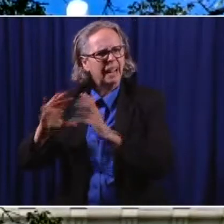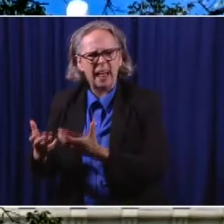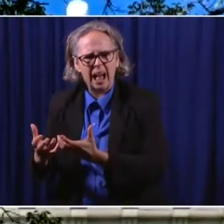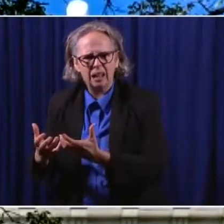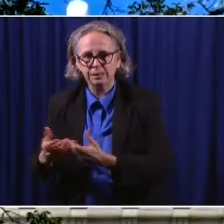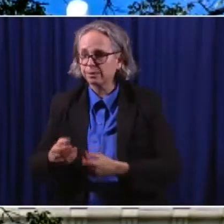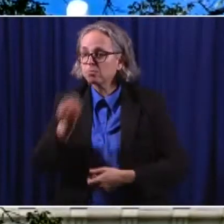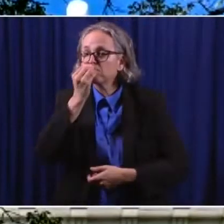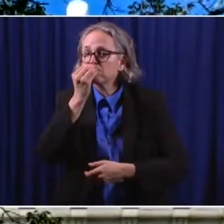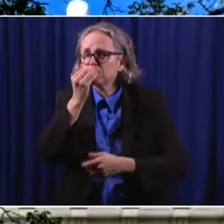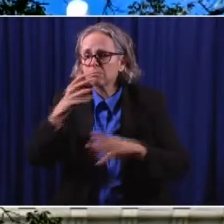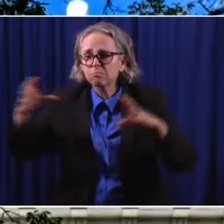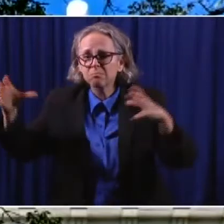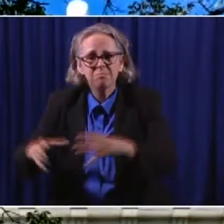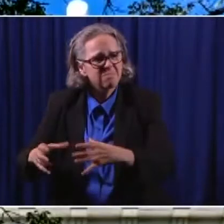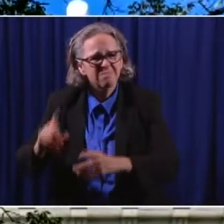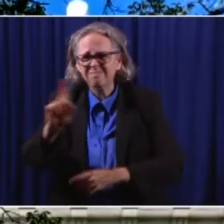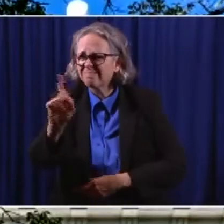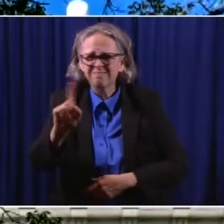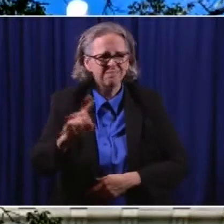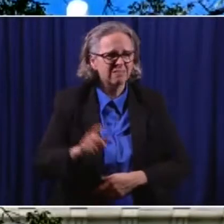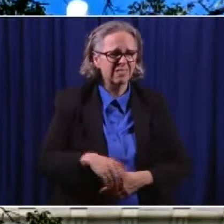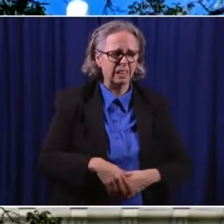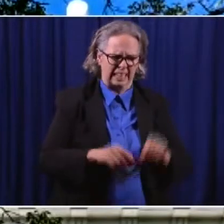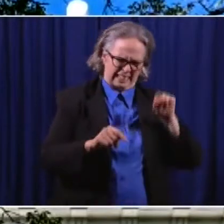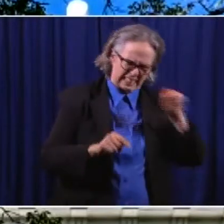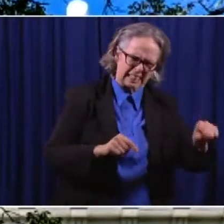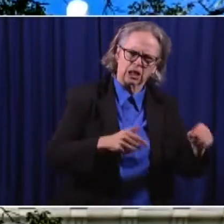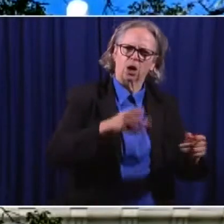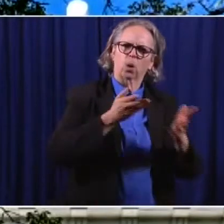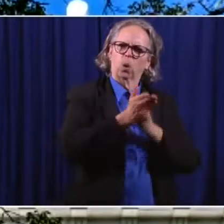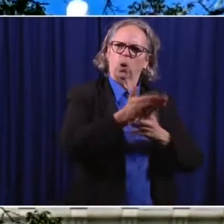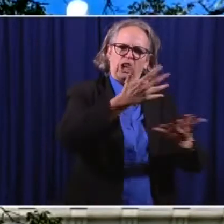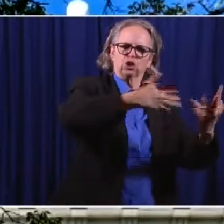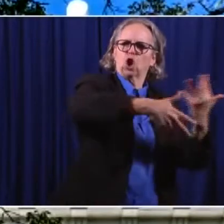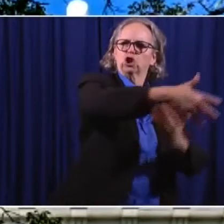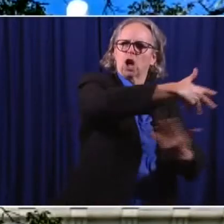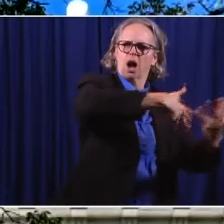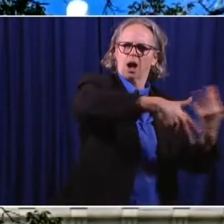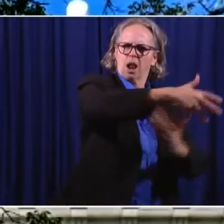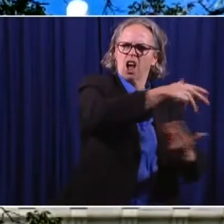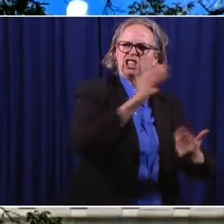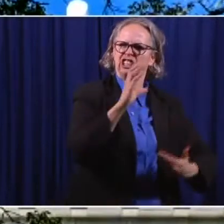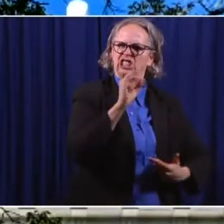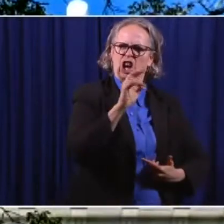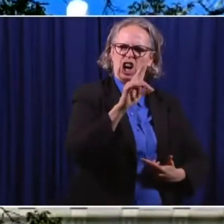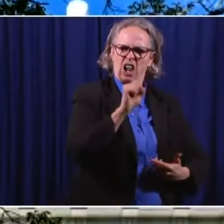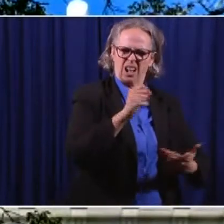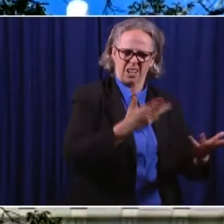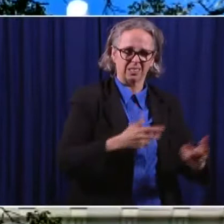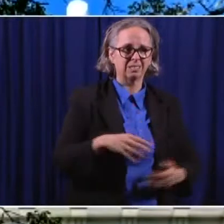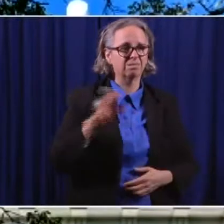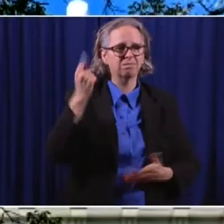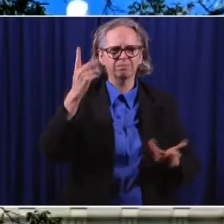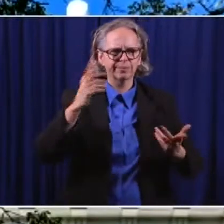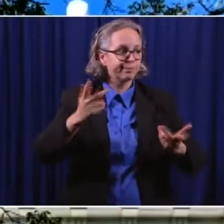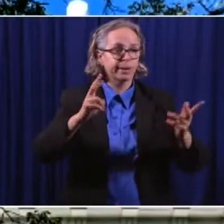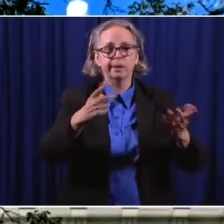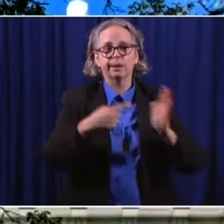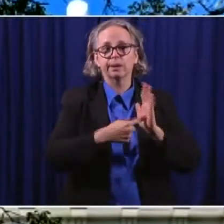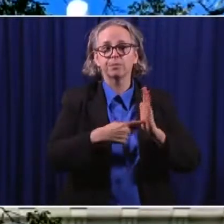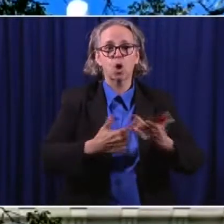It's really the residence units and social gatherings that are